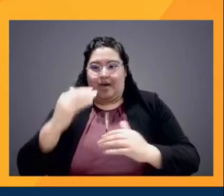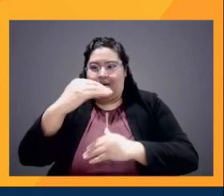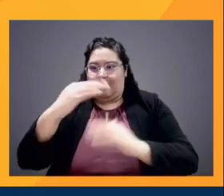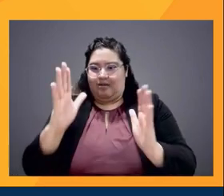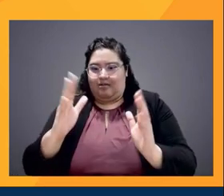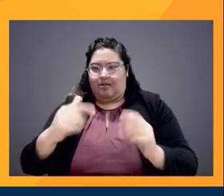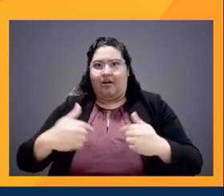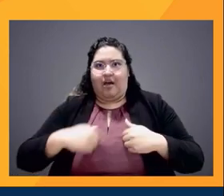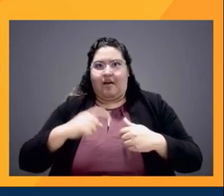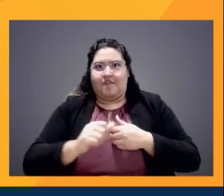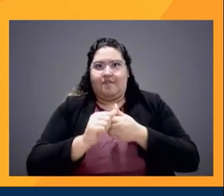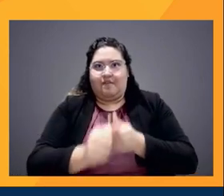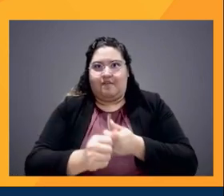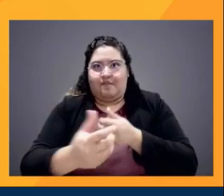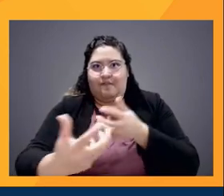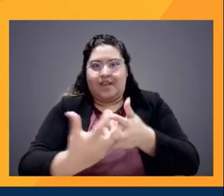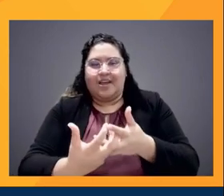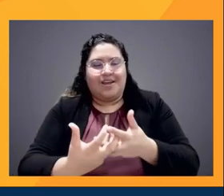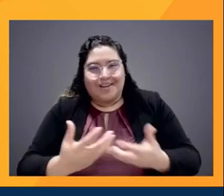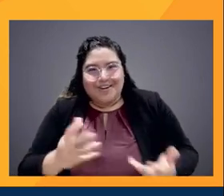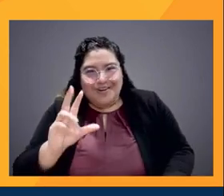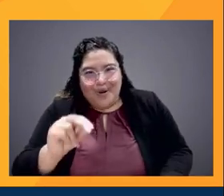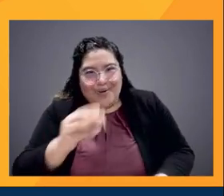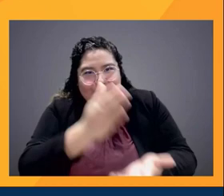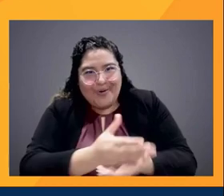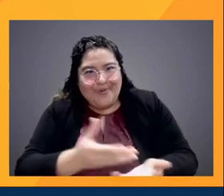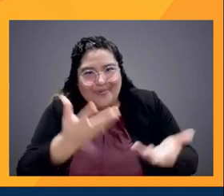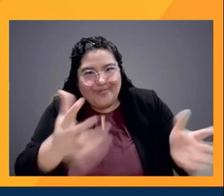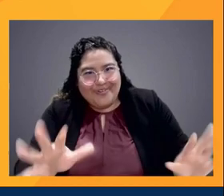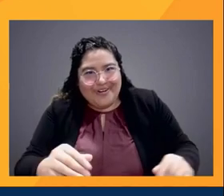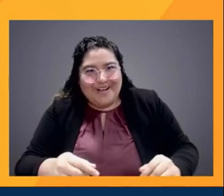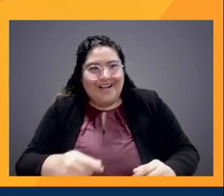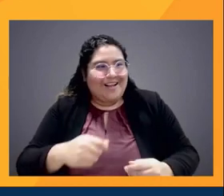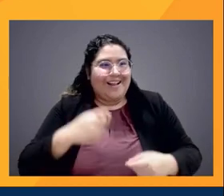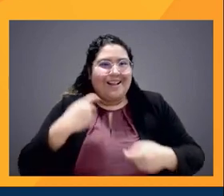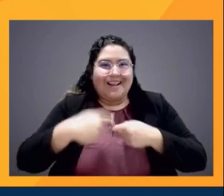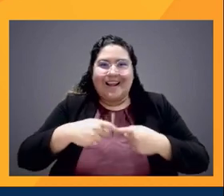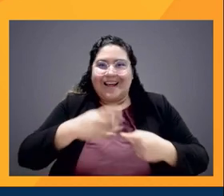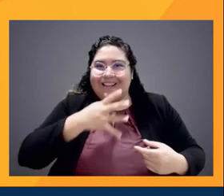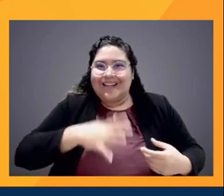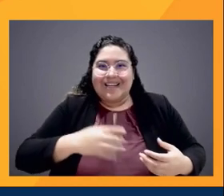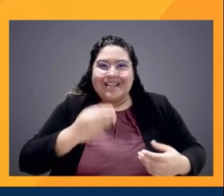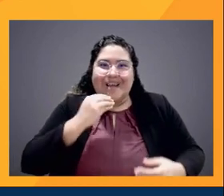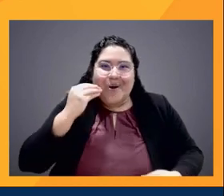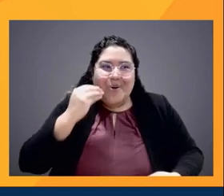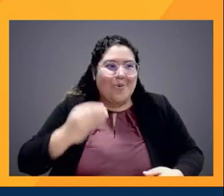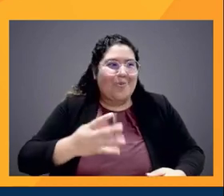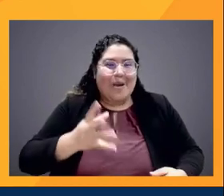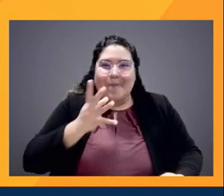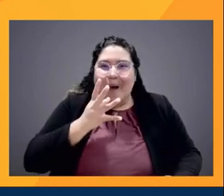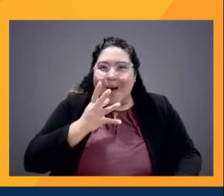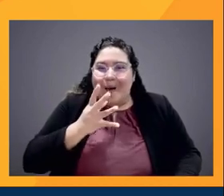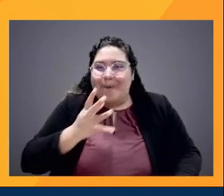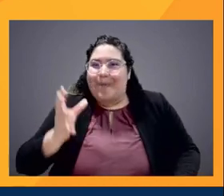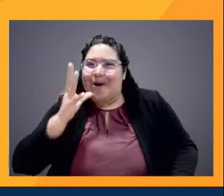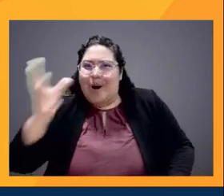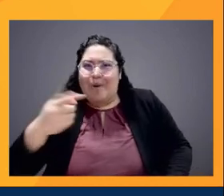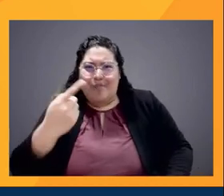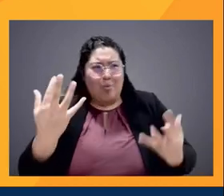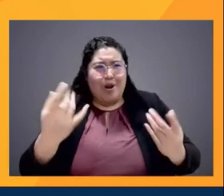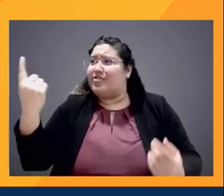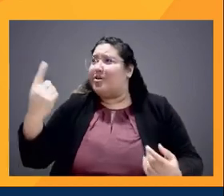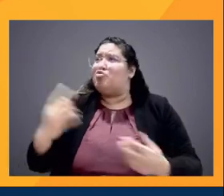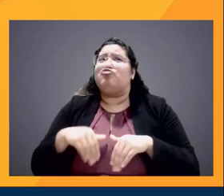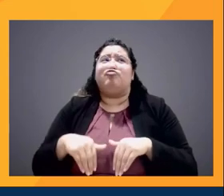not our reality, you know, Latinas at home, my mom, my grandma, they're not waiting to be saved. They are like